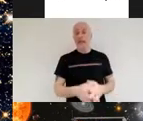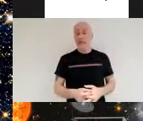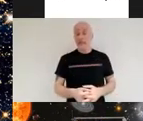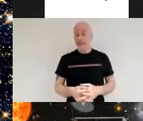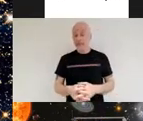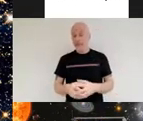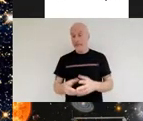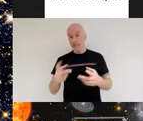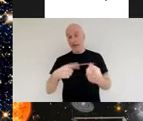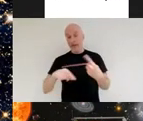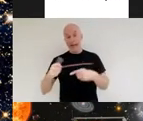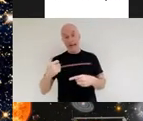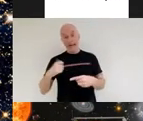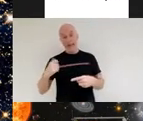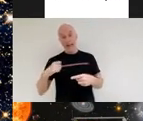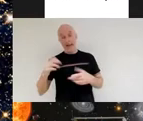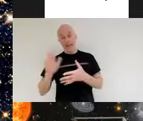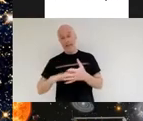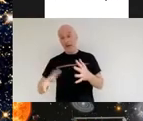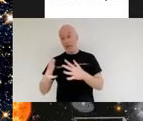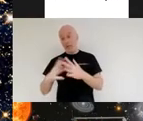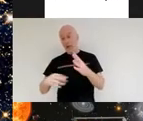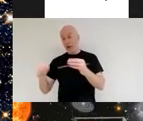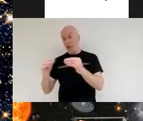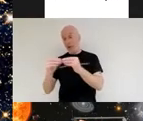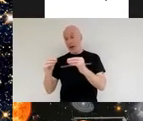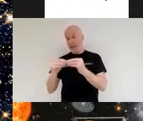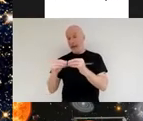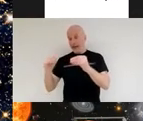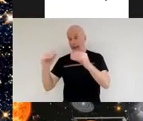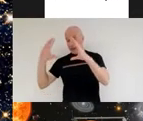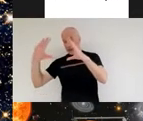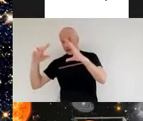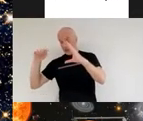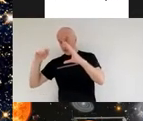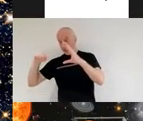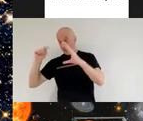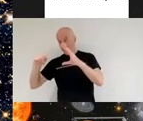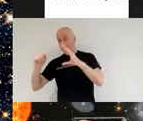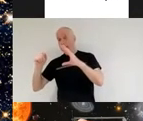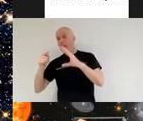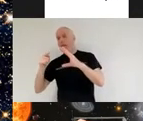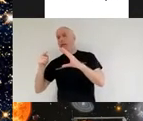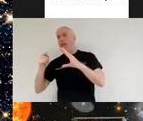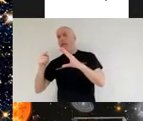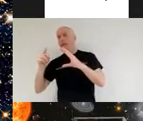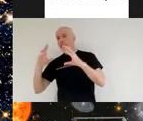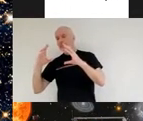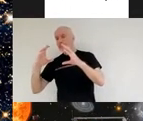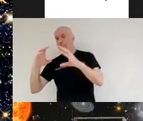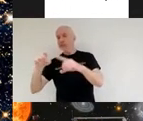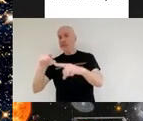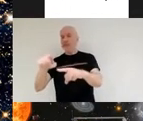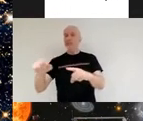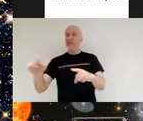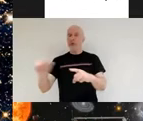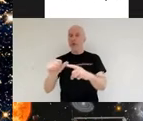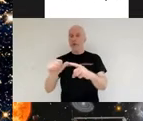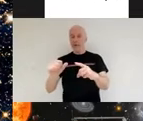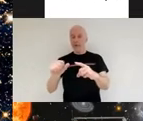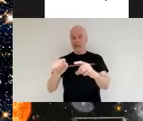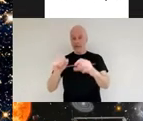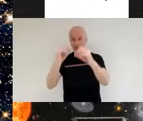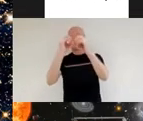we expect to get with the web telescope that has been specifically designed to look for this are going to unveil many more stars